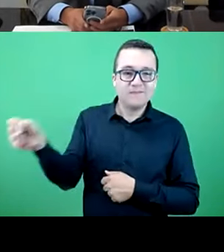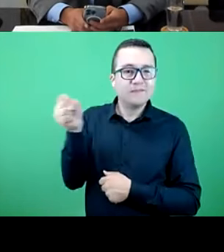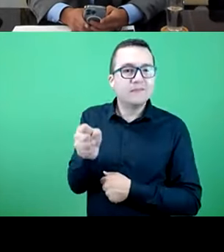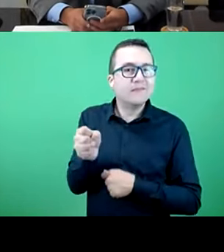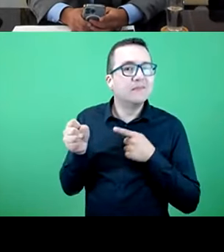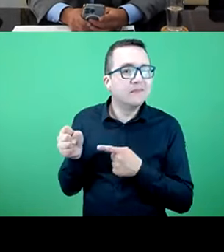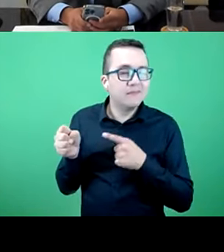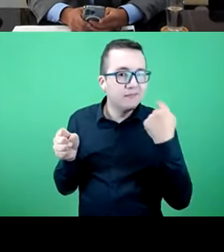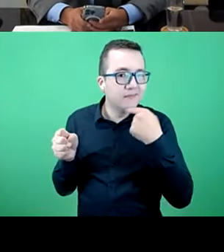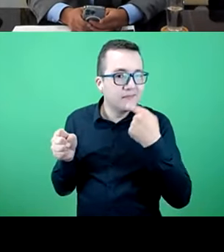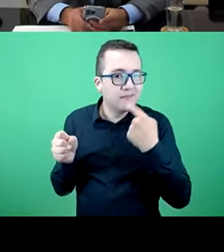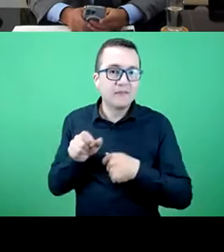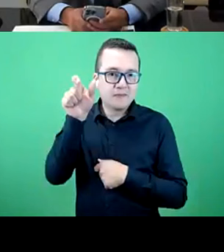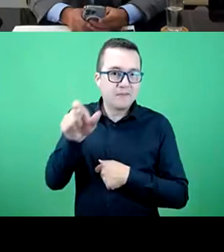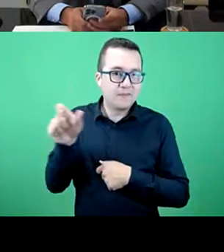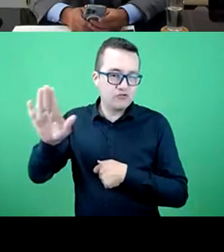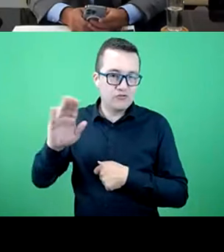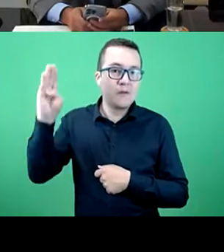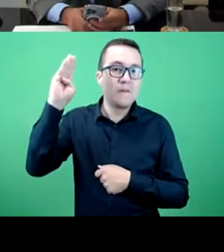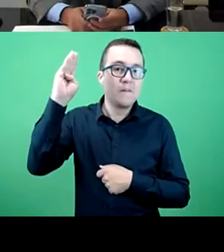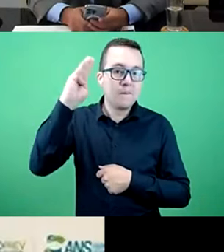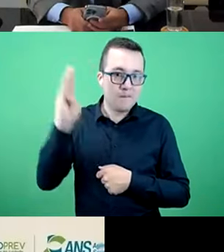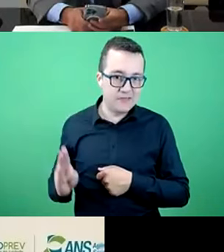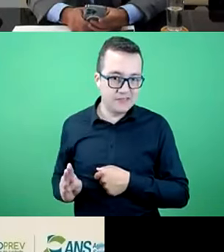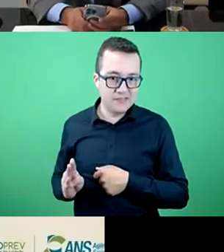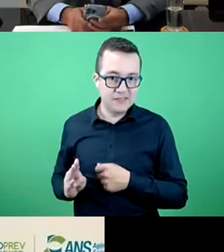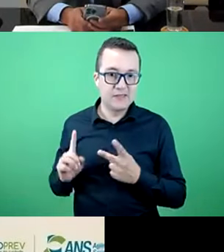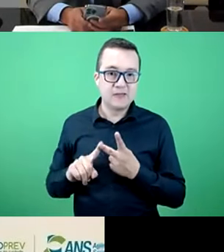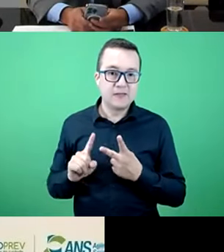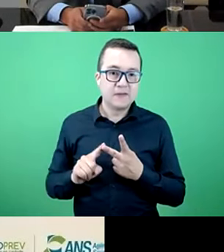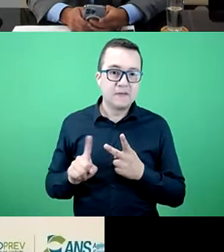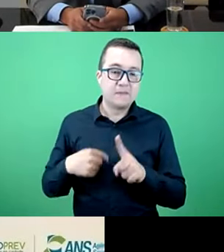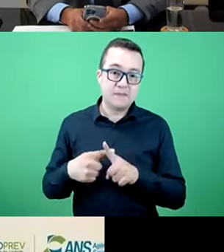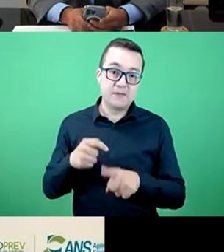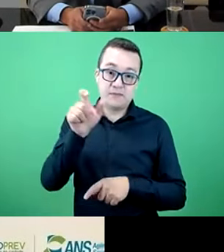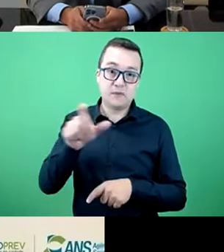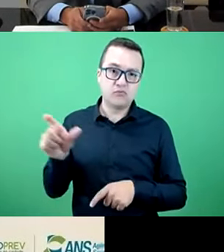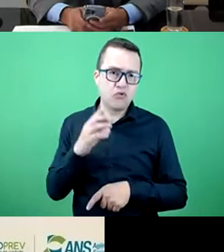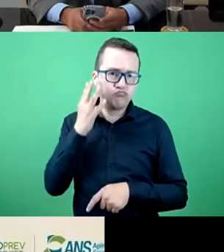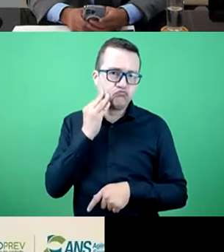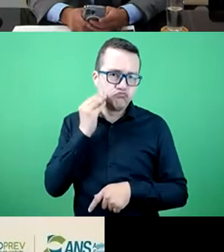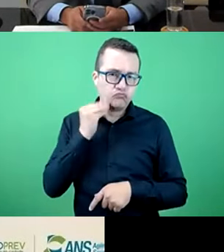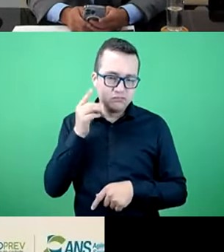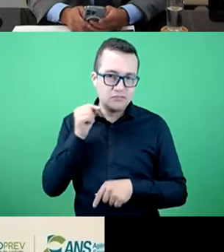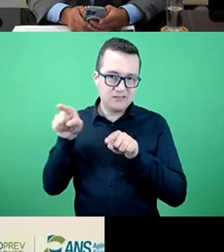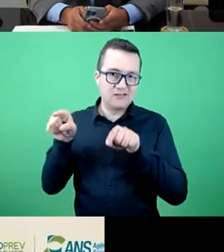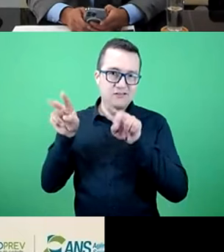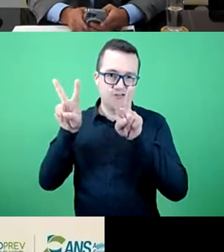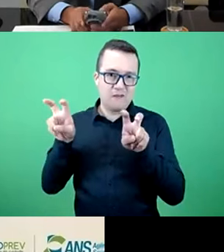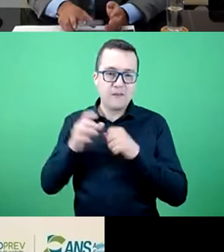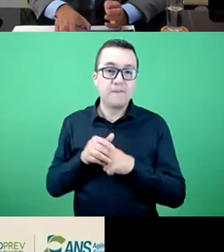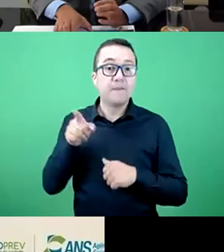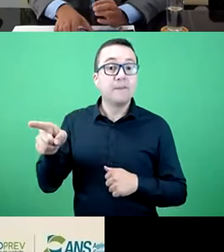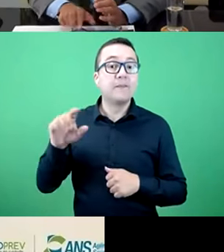why we also have with us today our colleagues from Brazil and experts in this field.